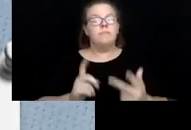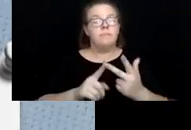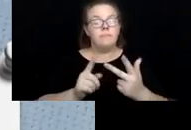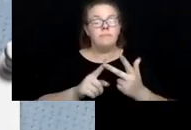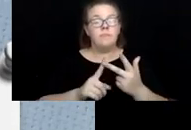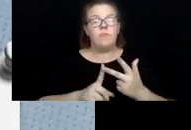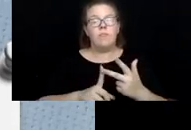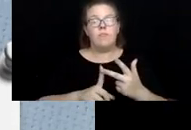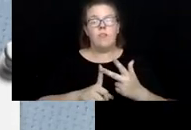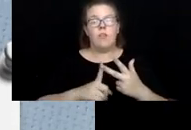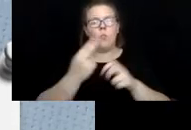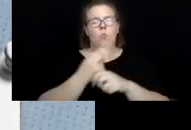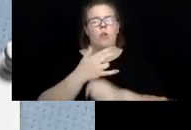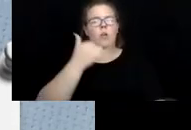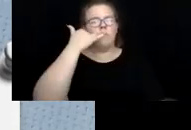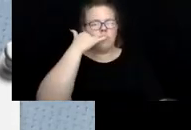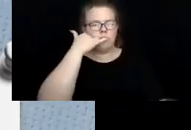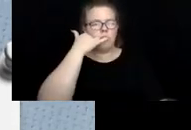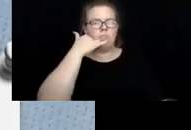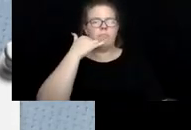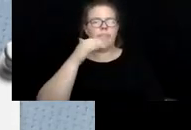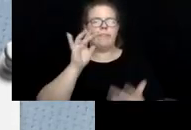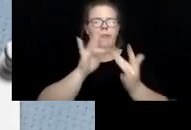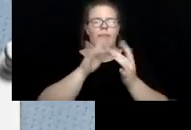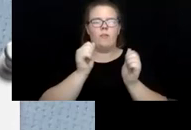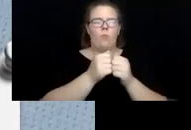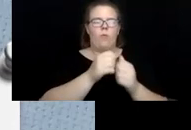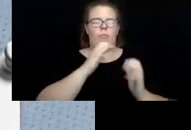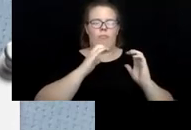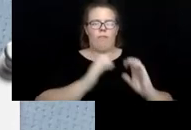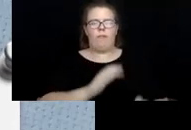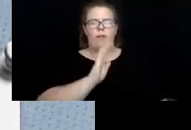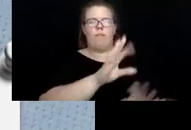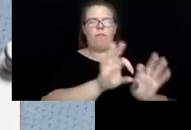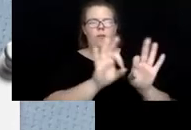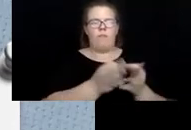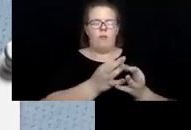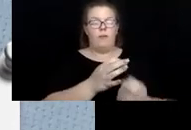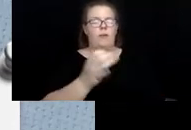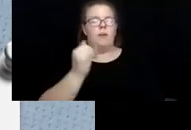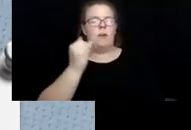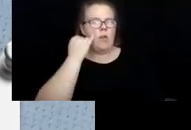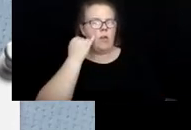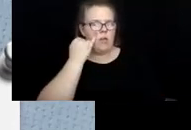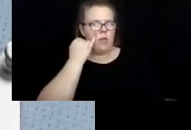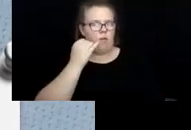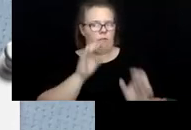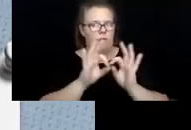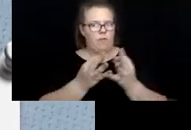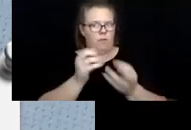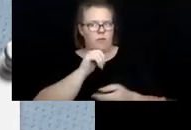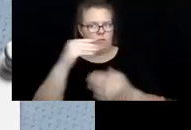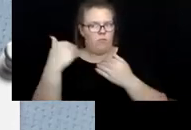use telephone contacts with the client's family as long as they were not the person responsible for